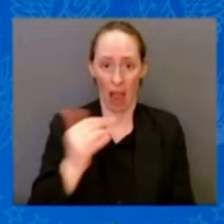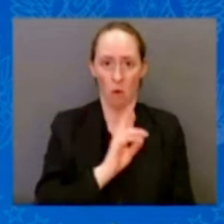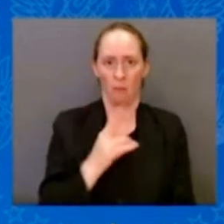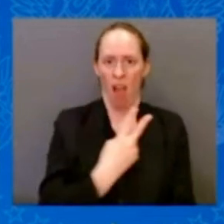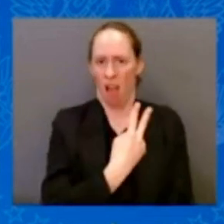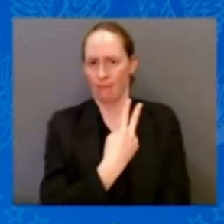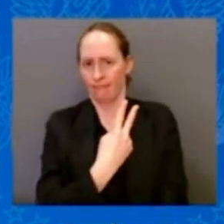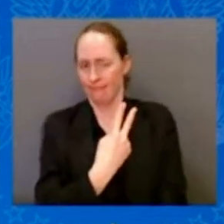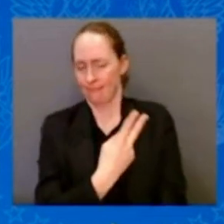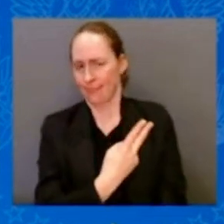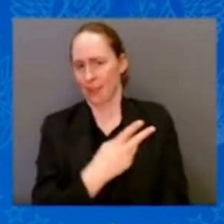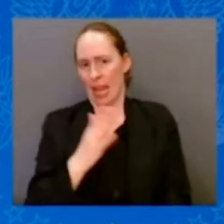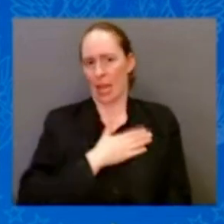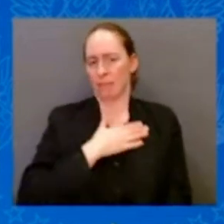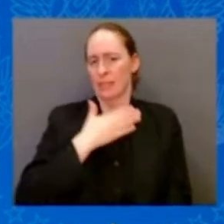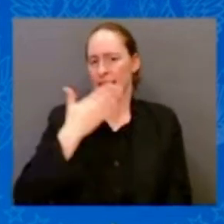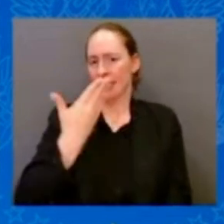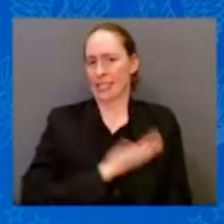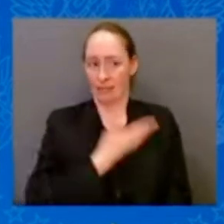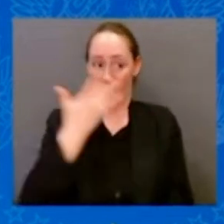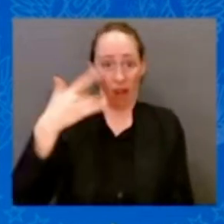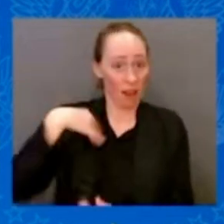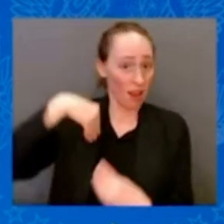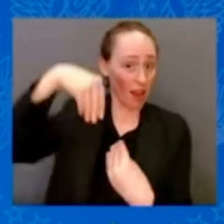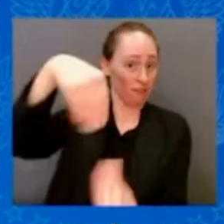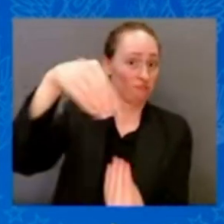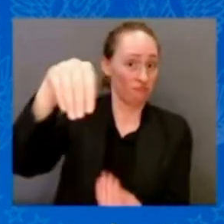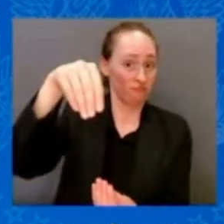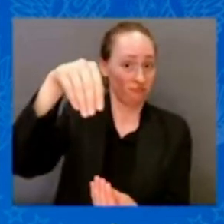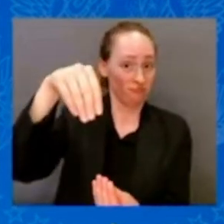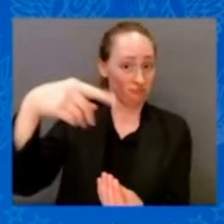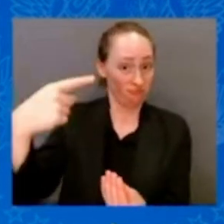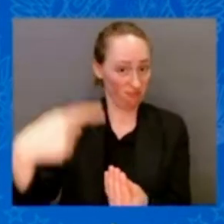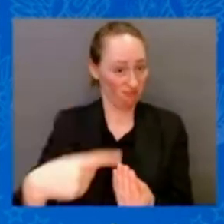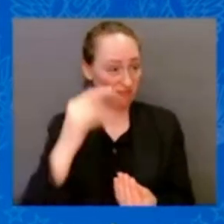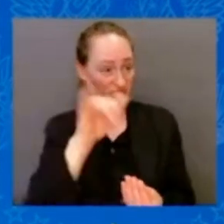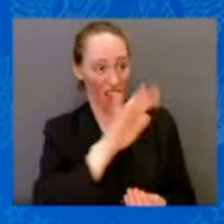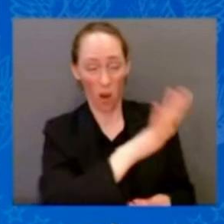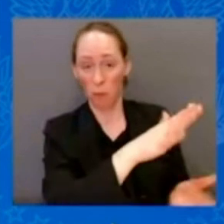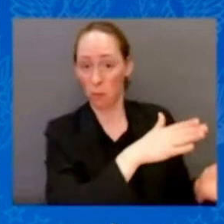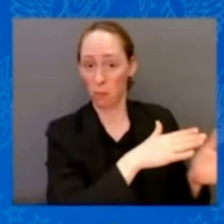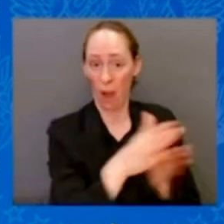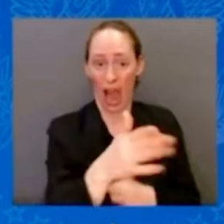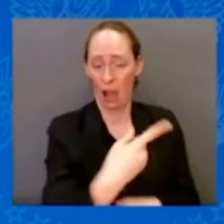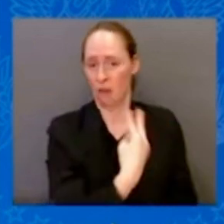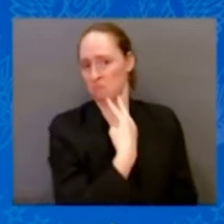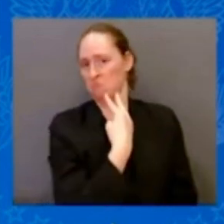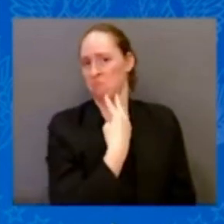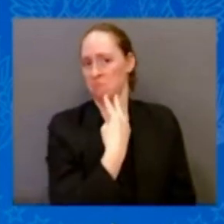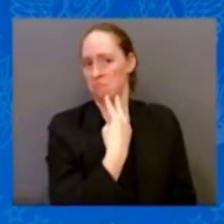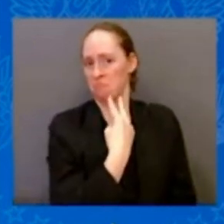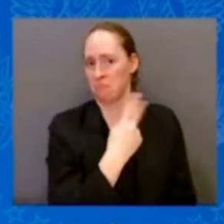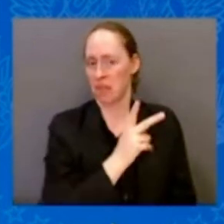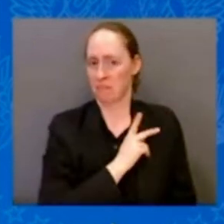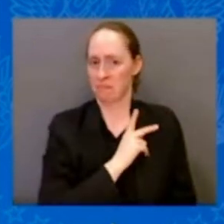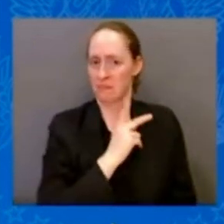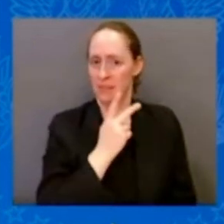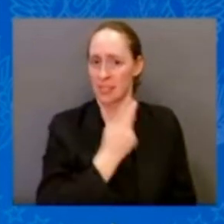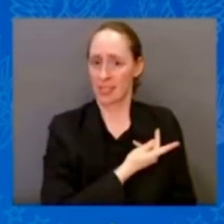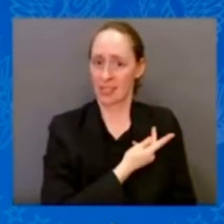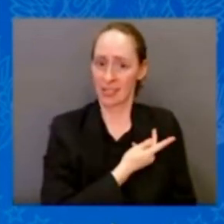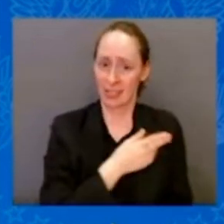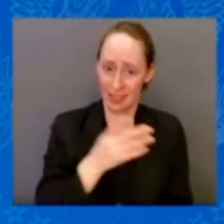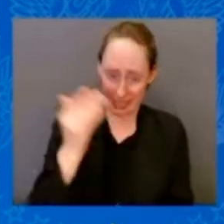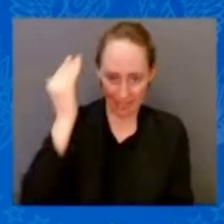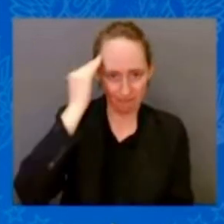But the words speak — look, I know that a lot of Republicans, their dream is to cut Social Security and Medicare. Well, let me say